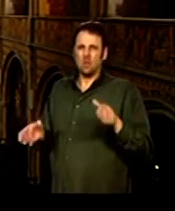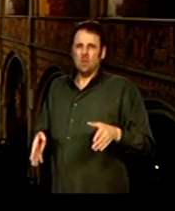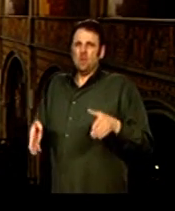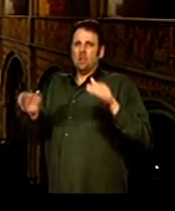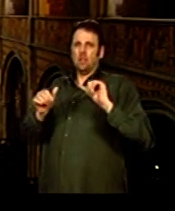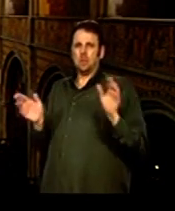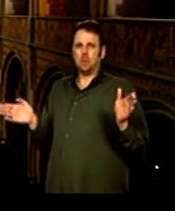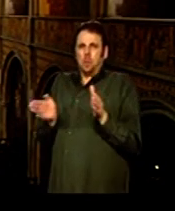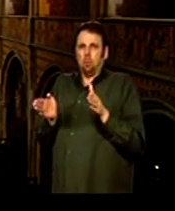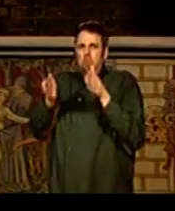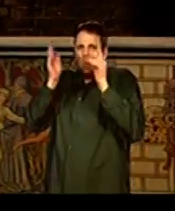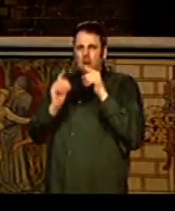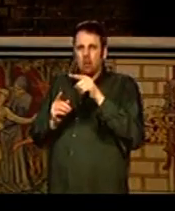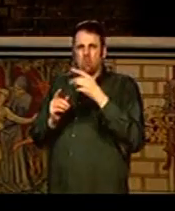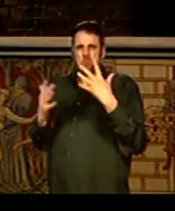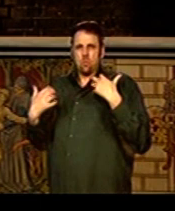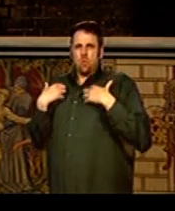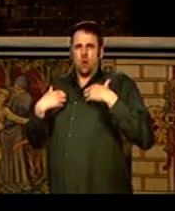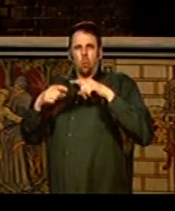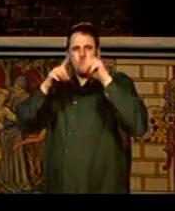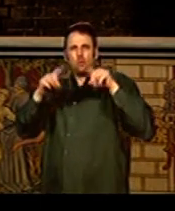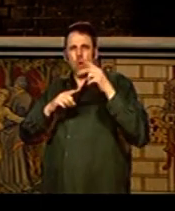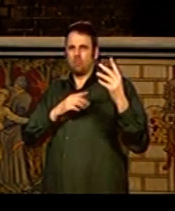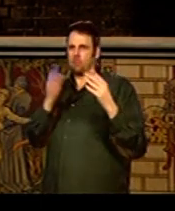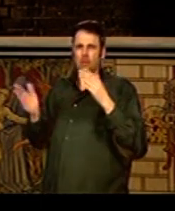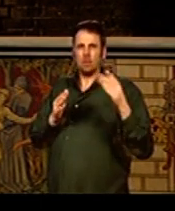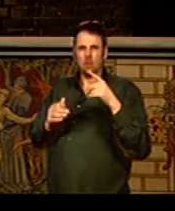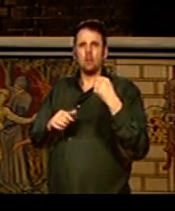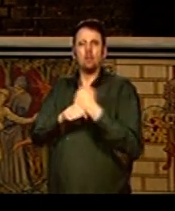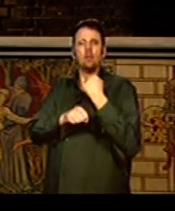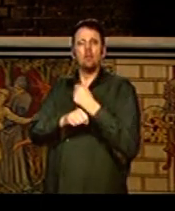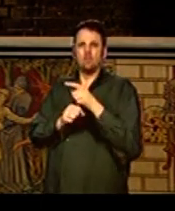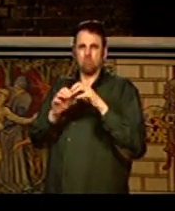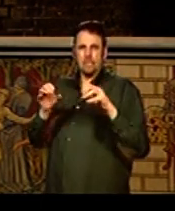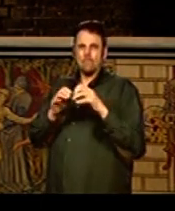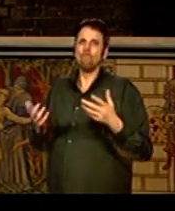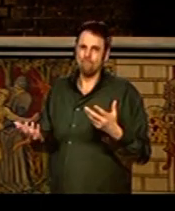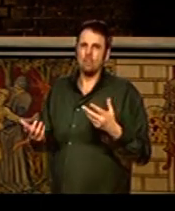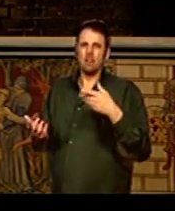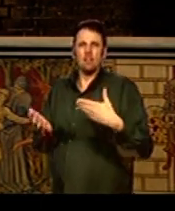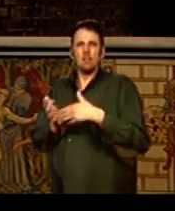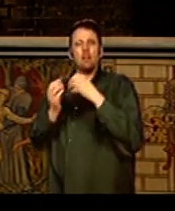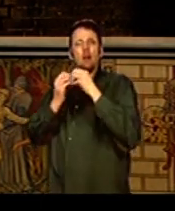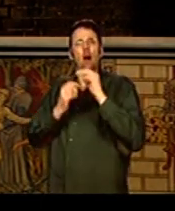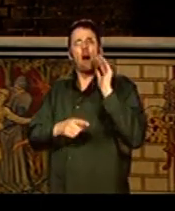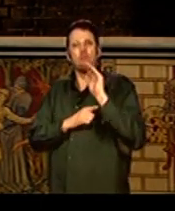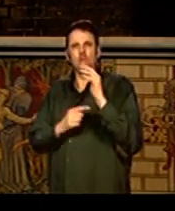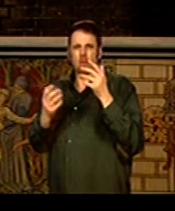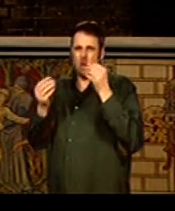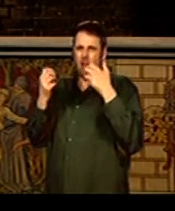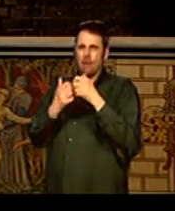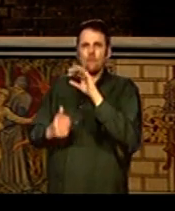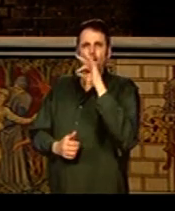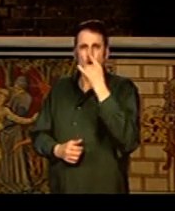windows on either side. The church is built from brick. Again, studying abroad, he would have learnt how in France and